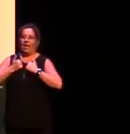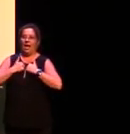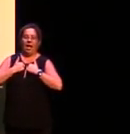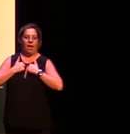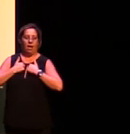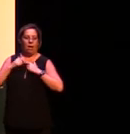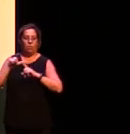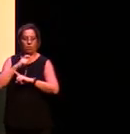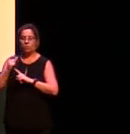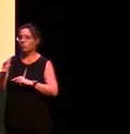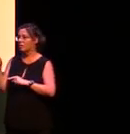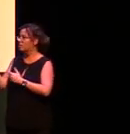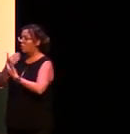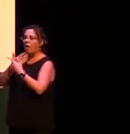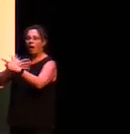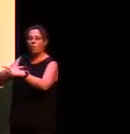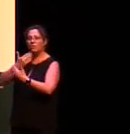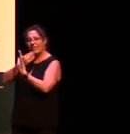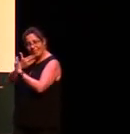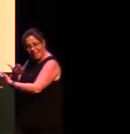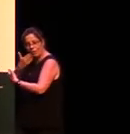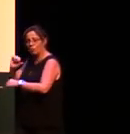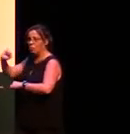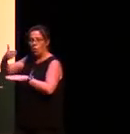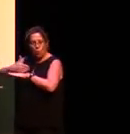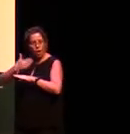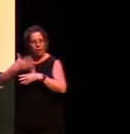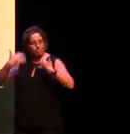you grace our shores with what you're doing thank you thank you thank much